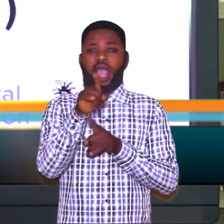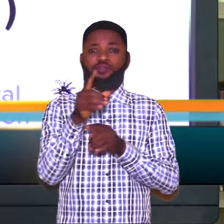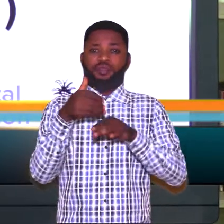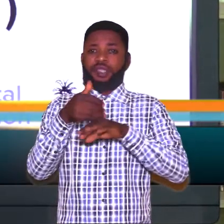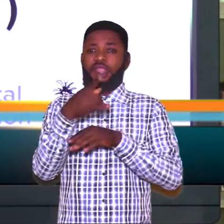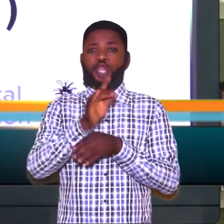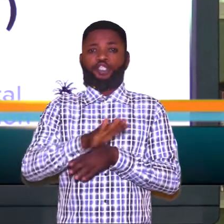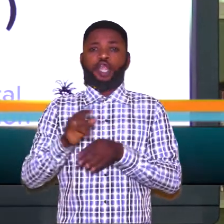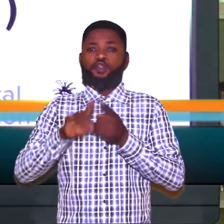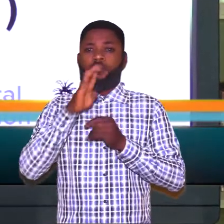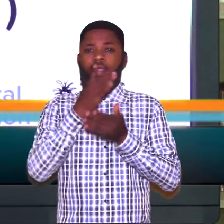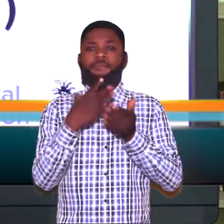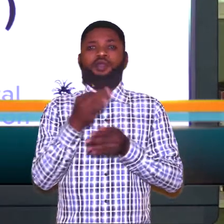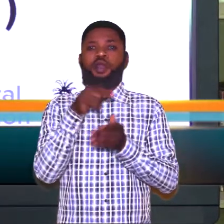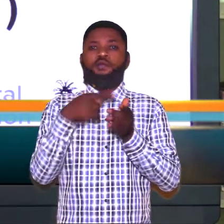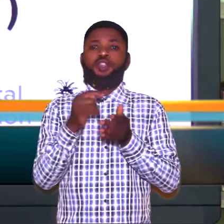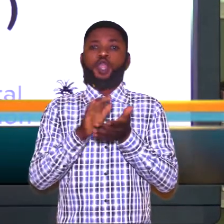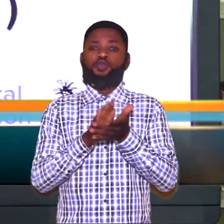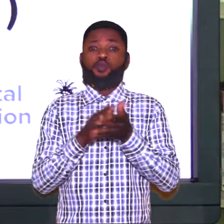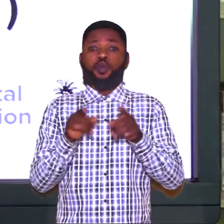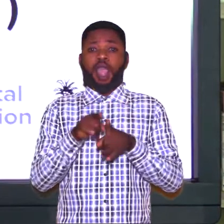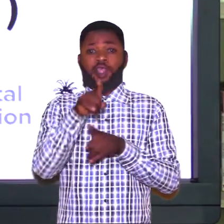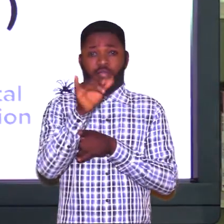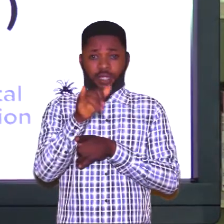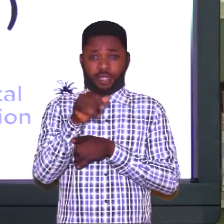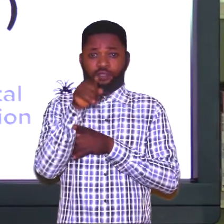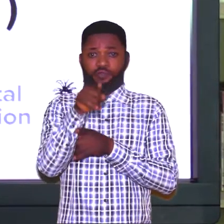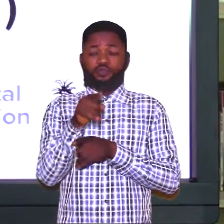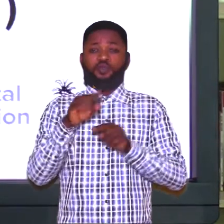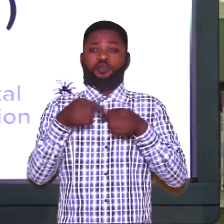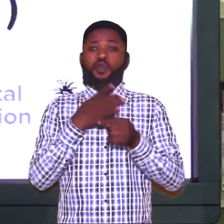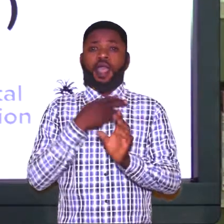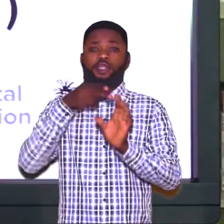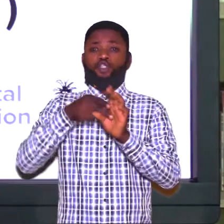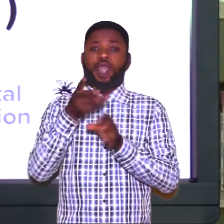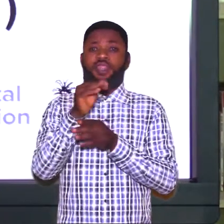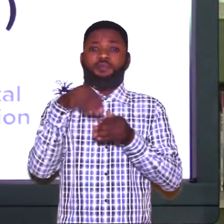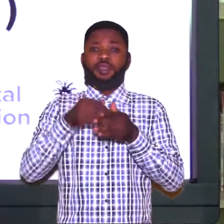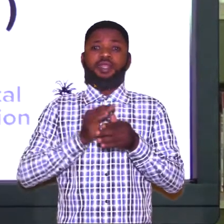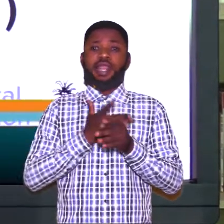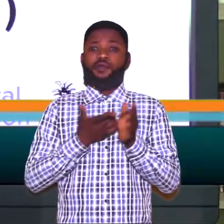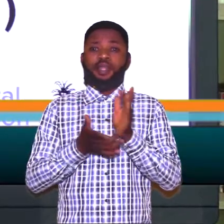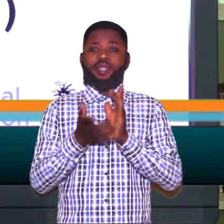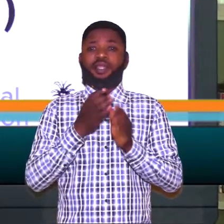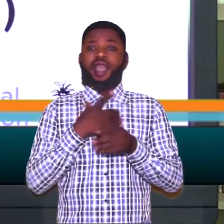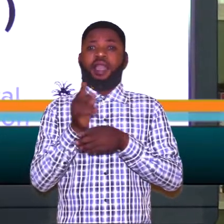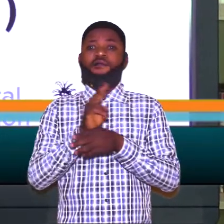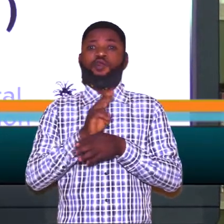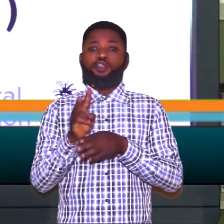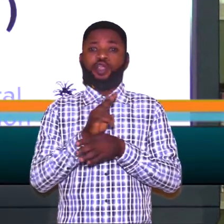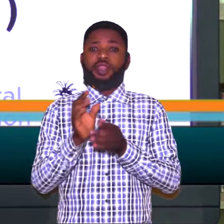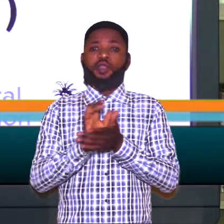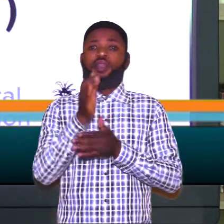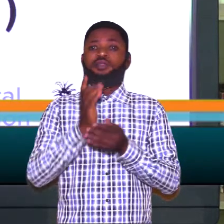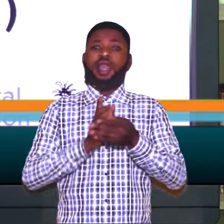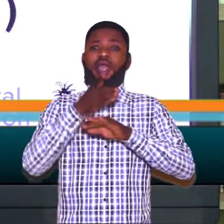as you send your children to be a part of the school or as you, yes, you, go and join them in our technical